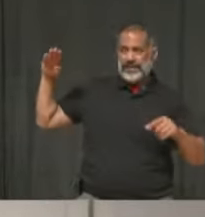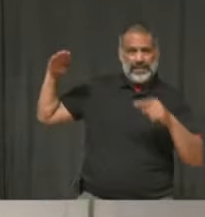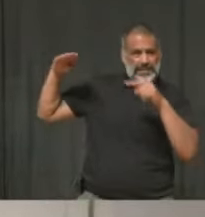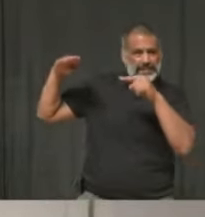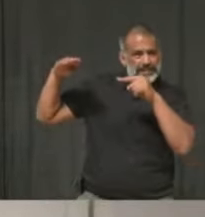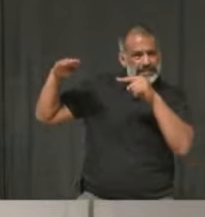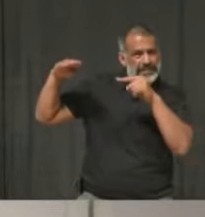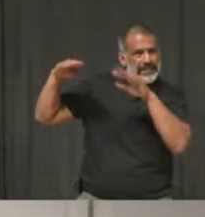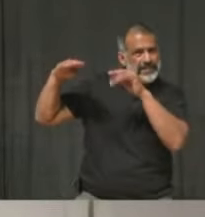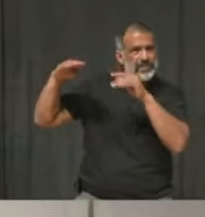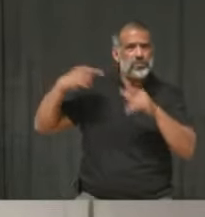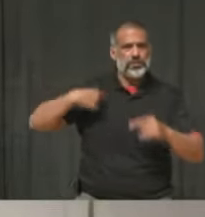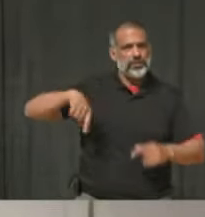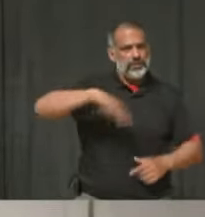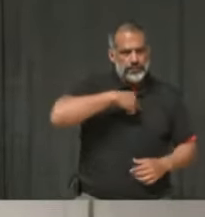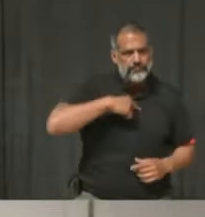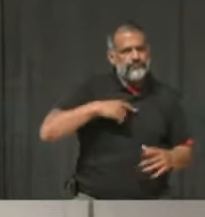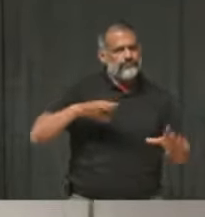the right thing together.